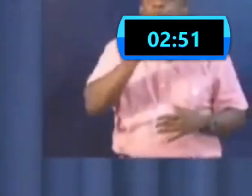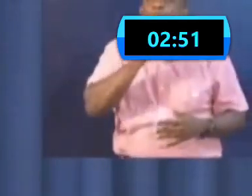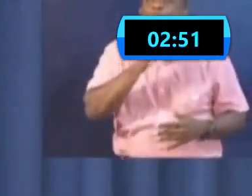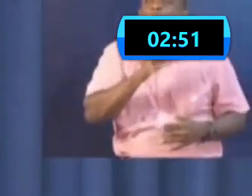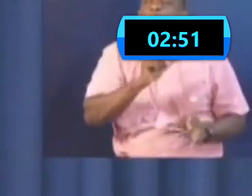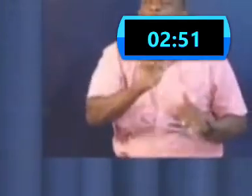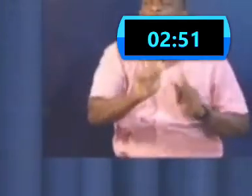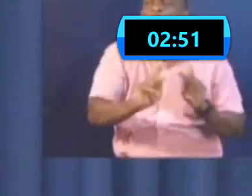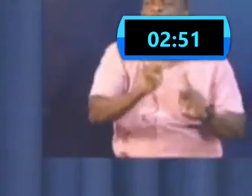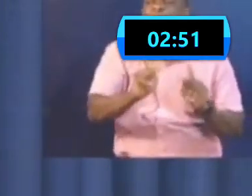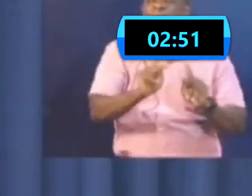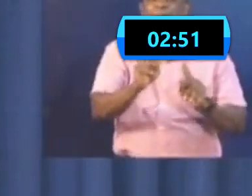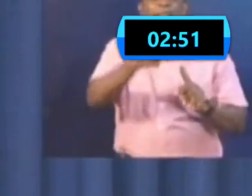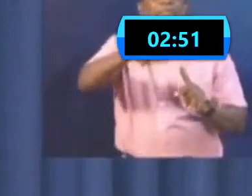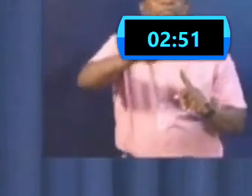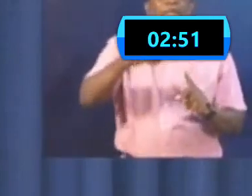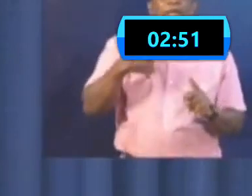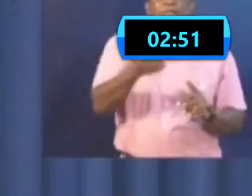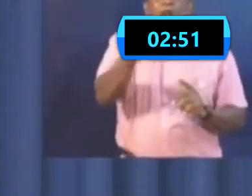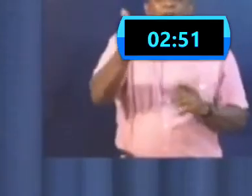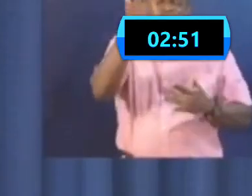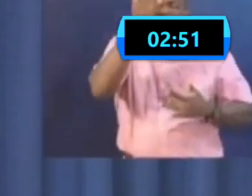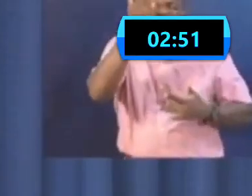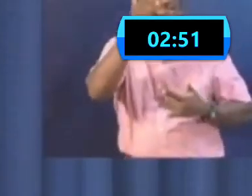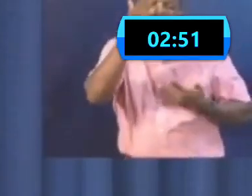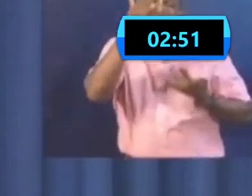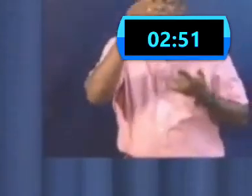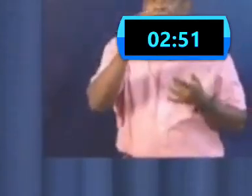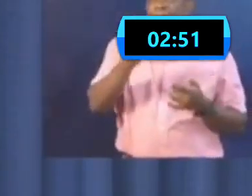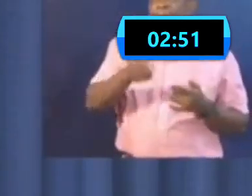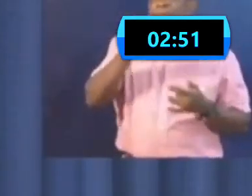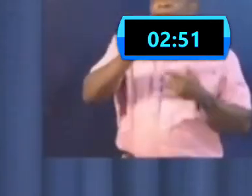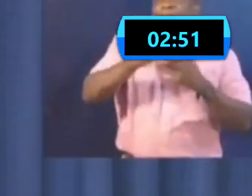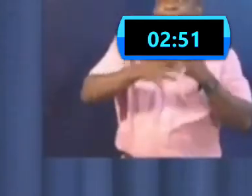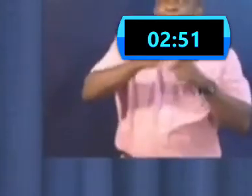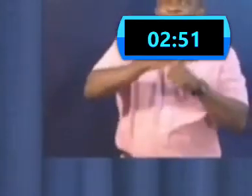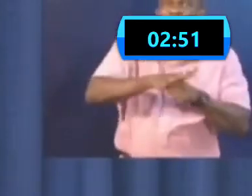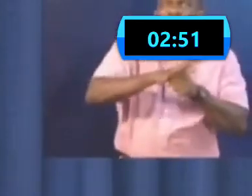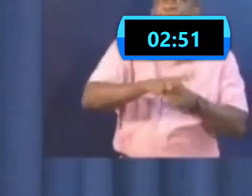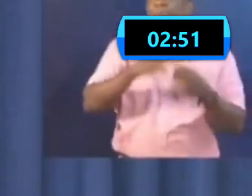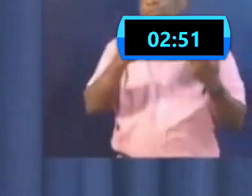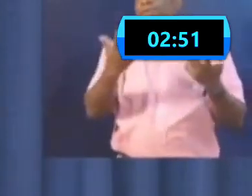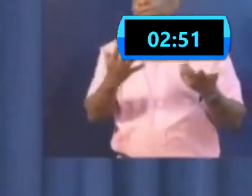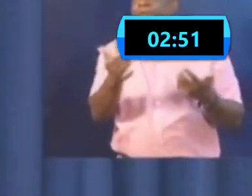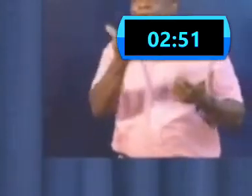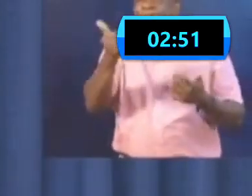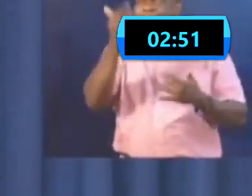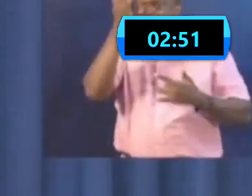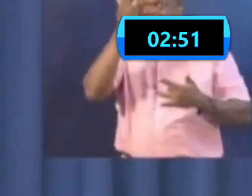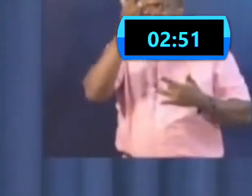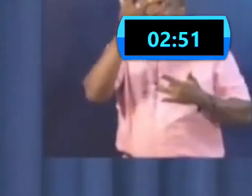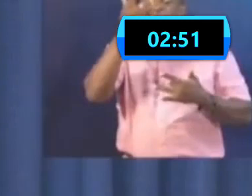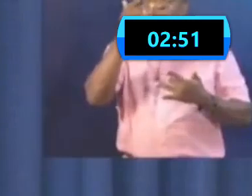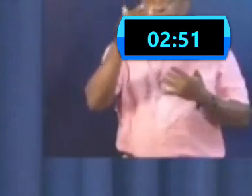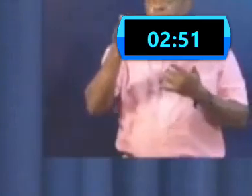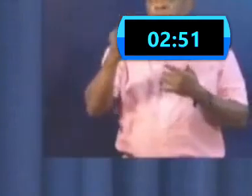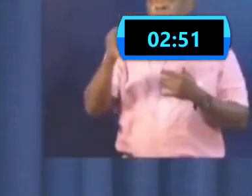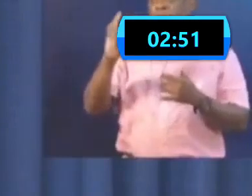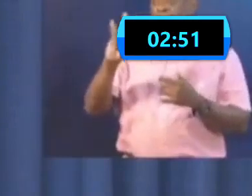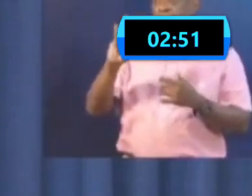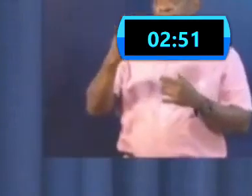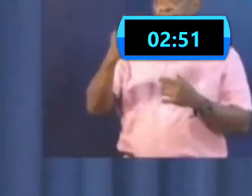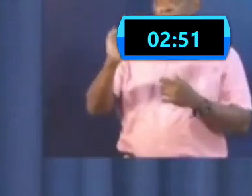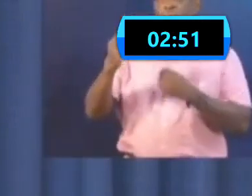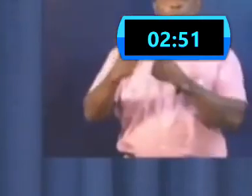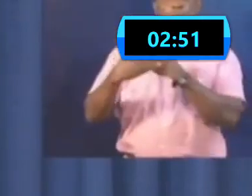was watch out, take care of persons who are above a certain age and persons who have